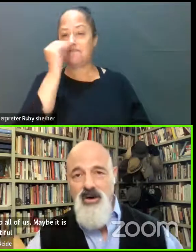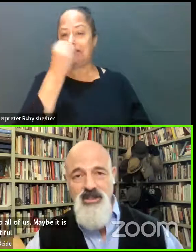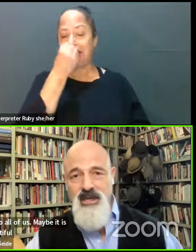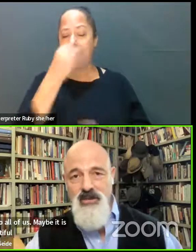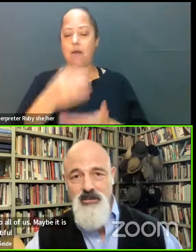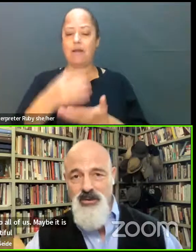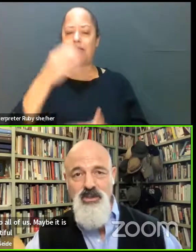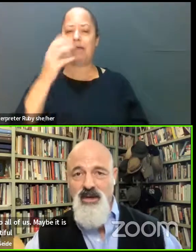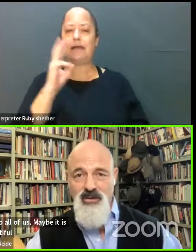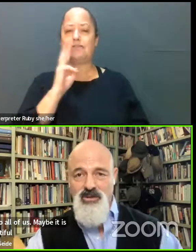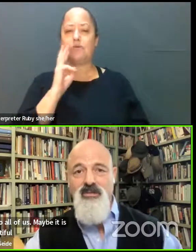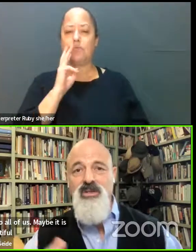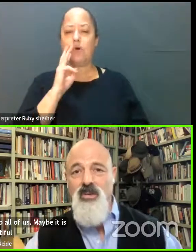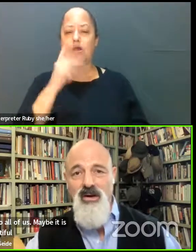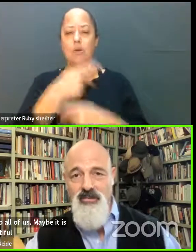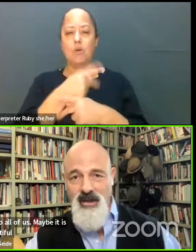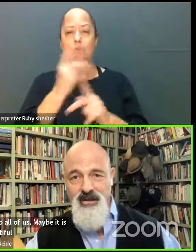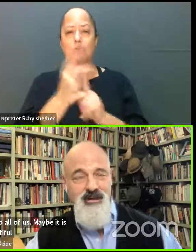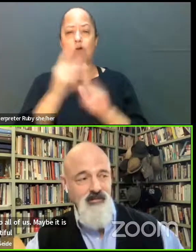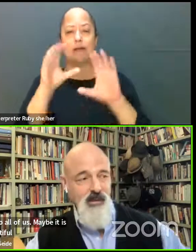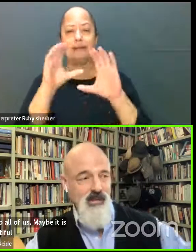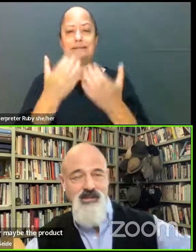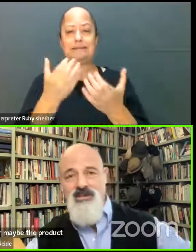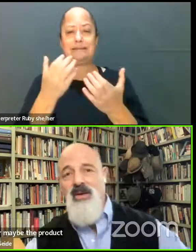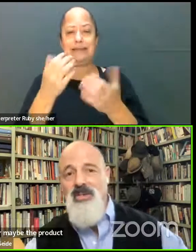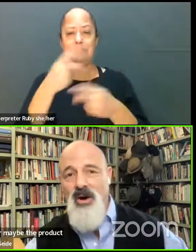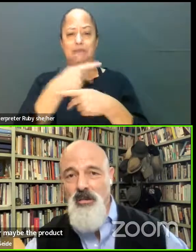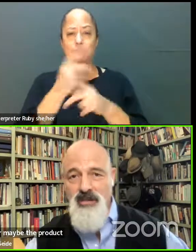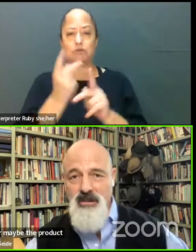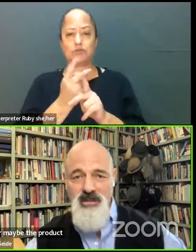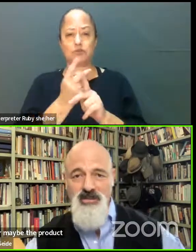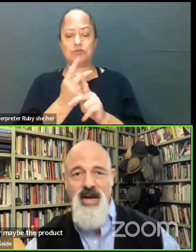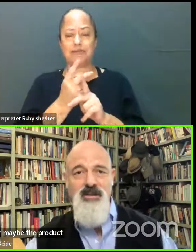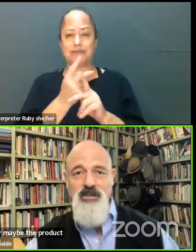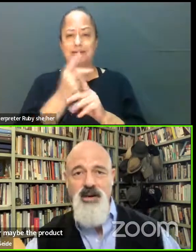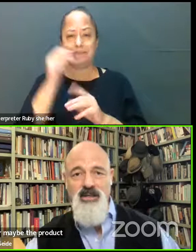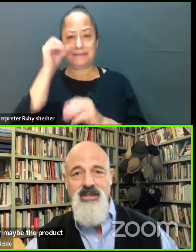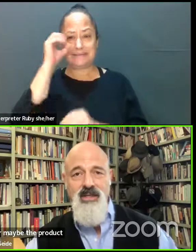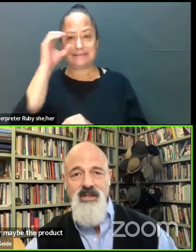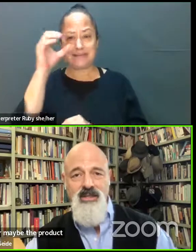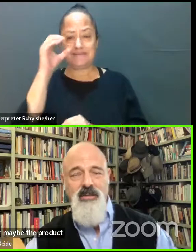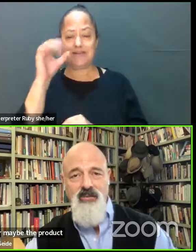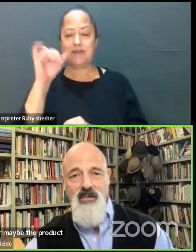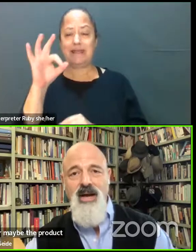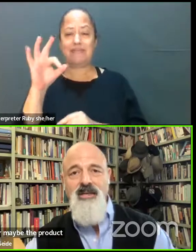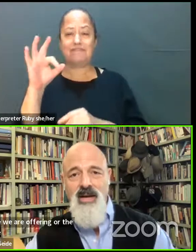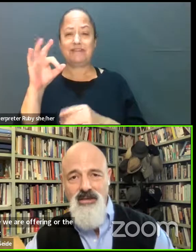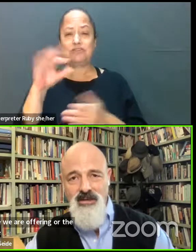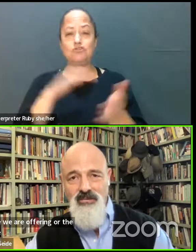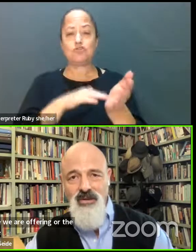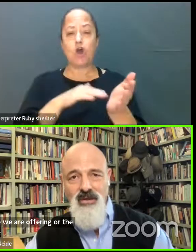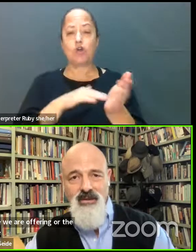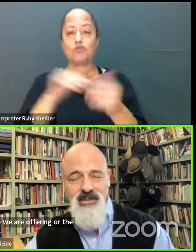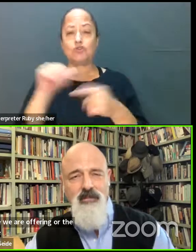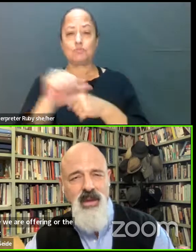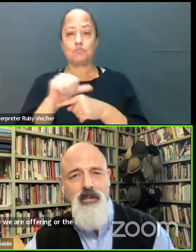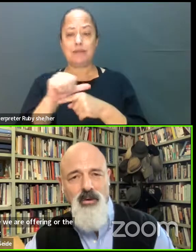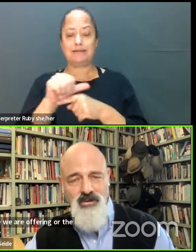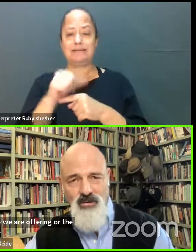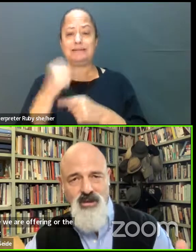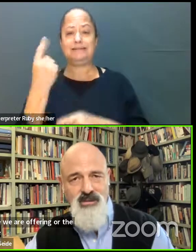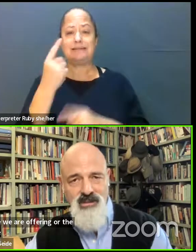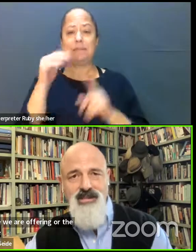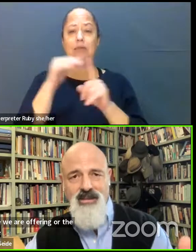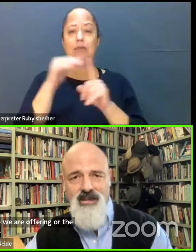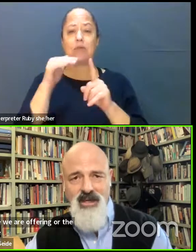product our team is producing or the service we're offering. Maybe it's a stethoscope if it's a bunch of doctors practicing. Something that reminds us of something